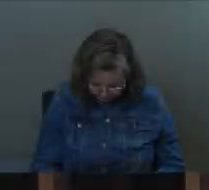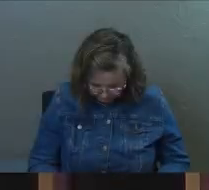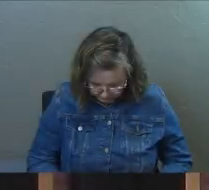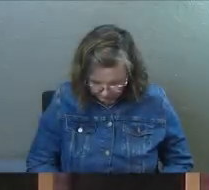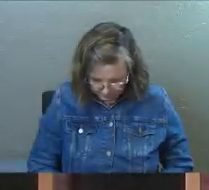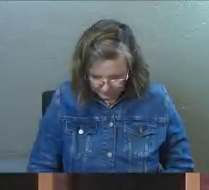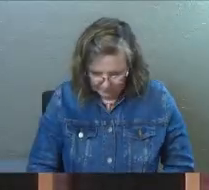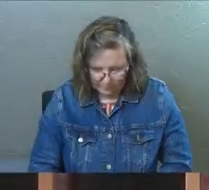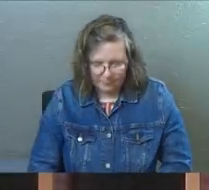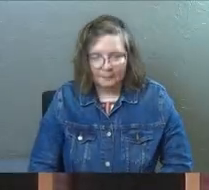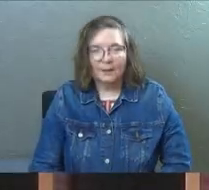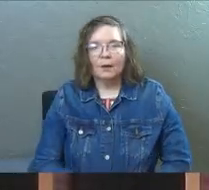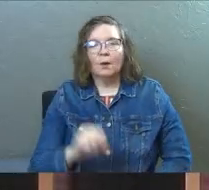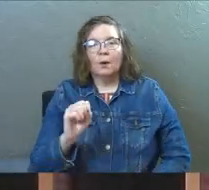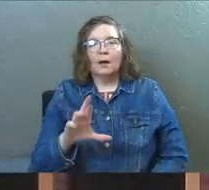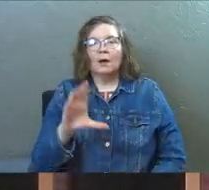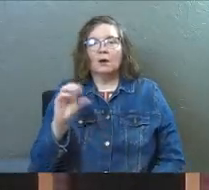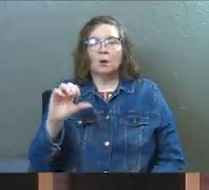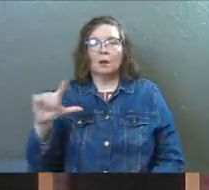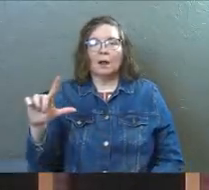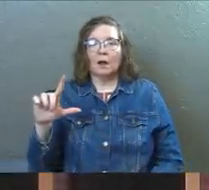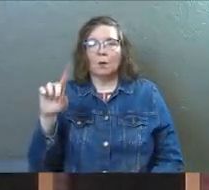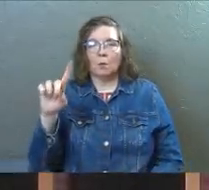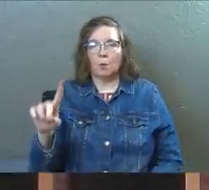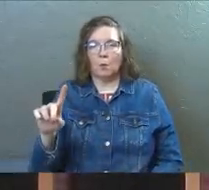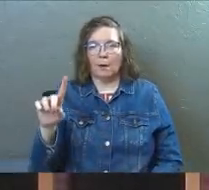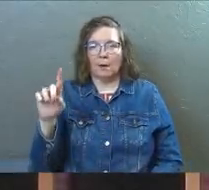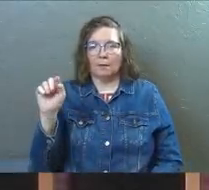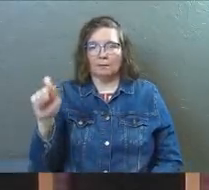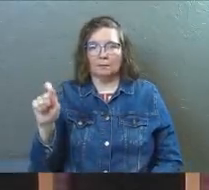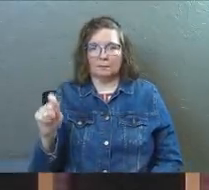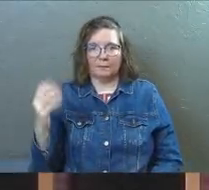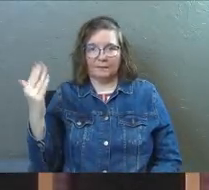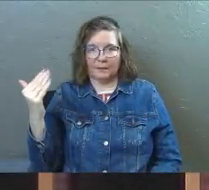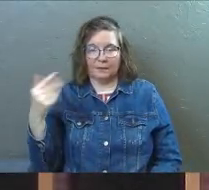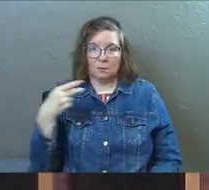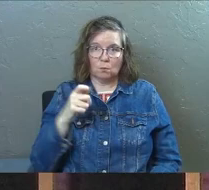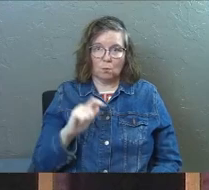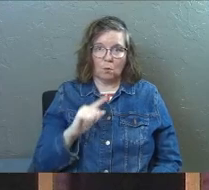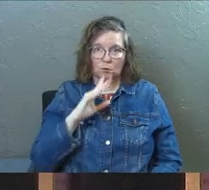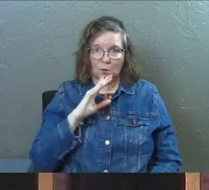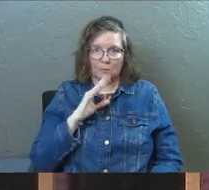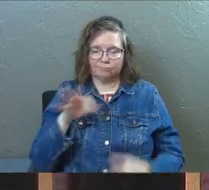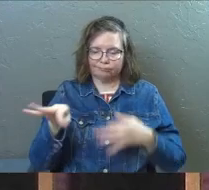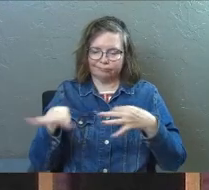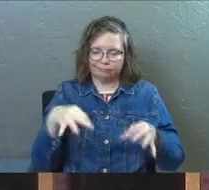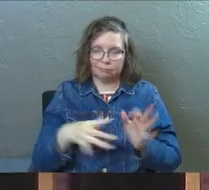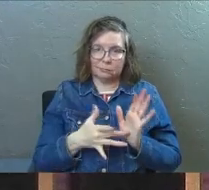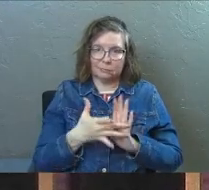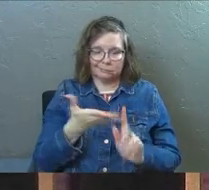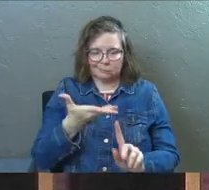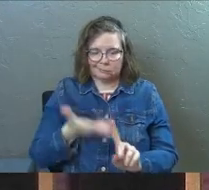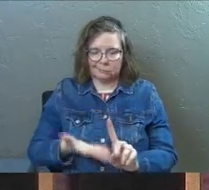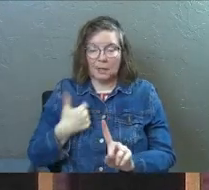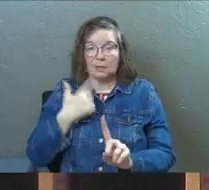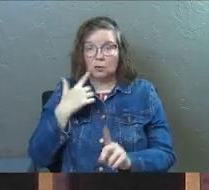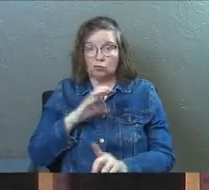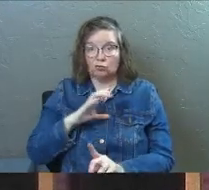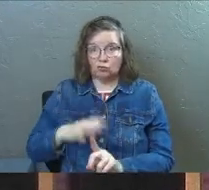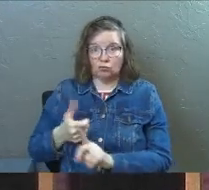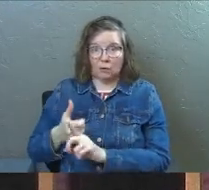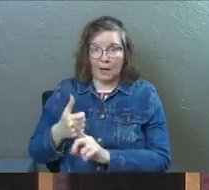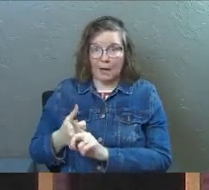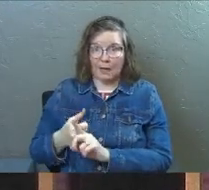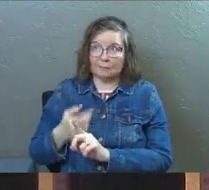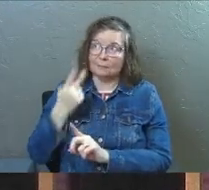Amen. Okay, so Colossians 1.15. This is Paul talking. He's describing Jesus, and he says, Christ is the visible